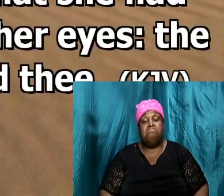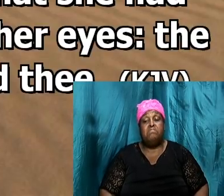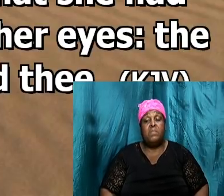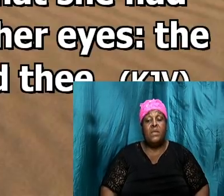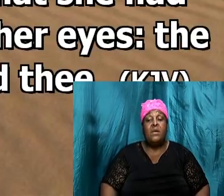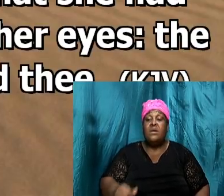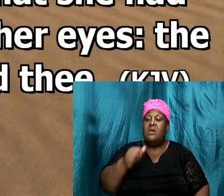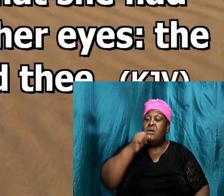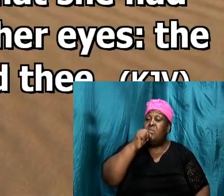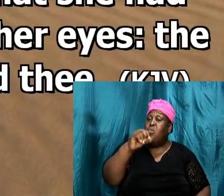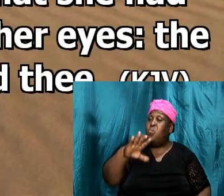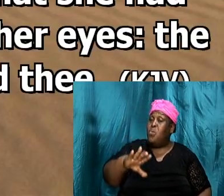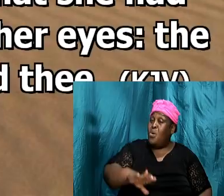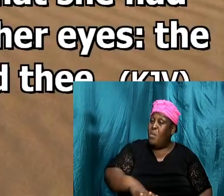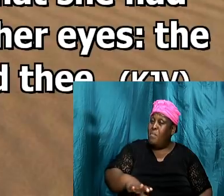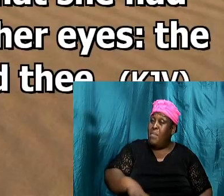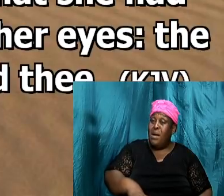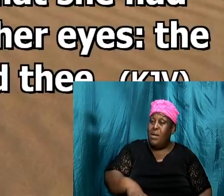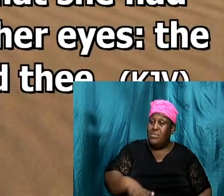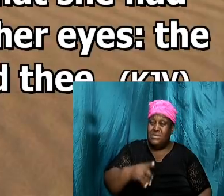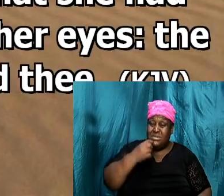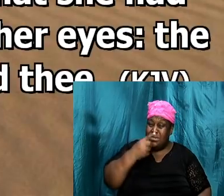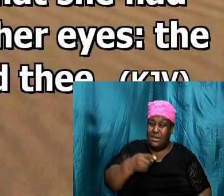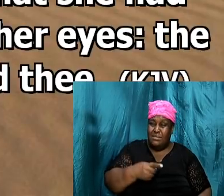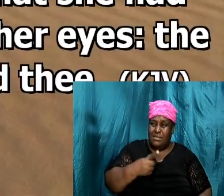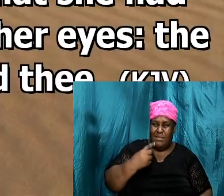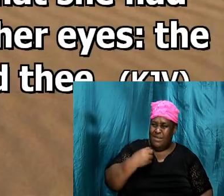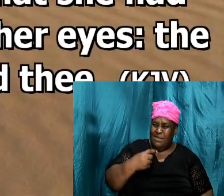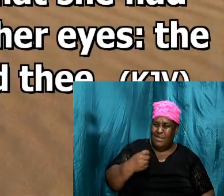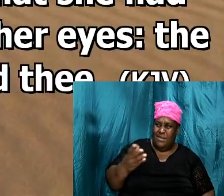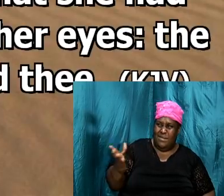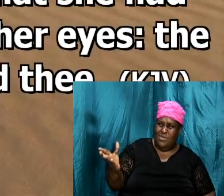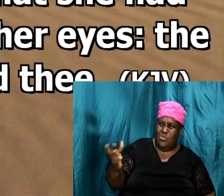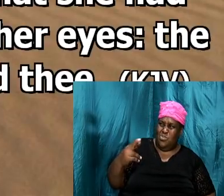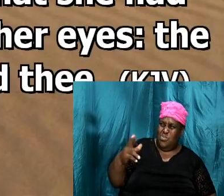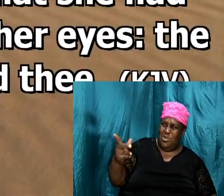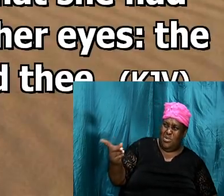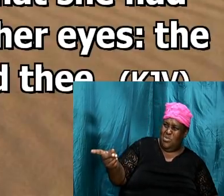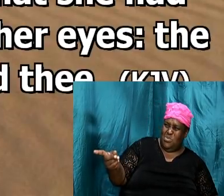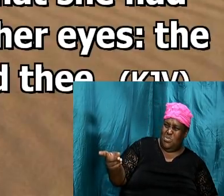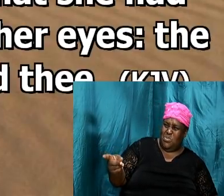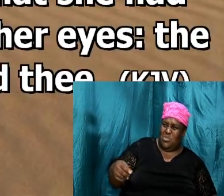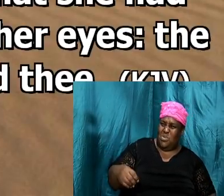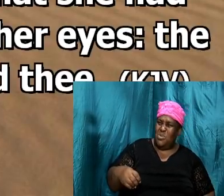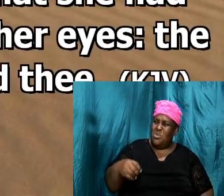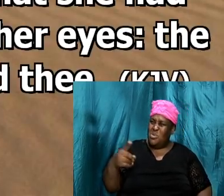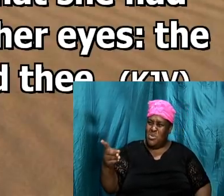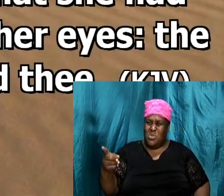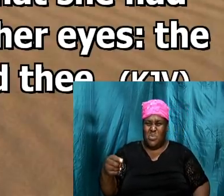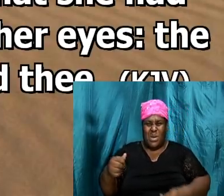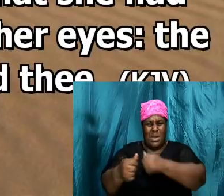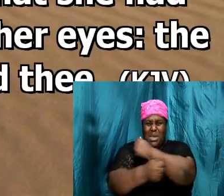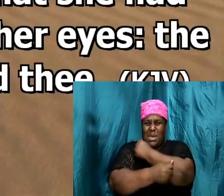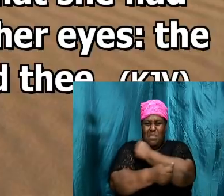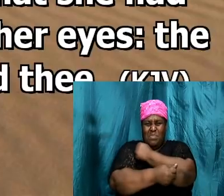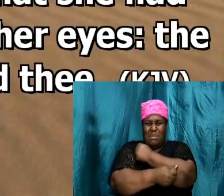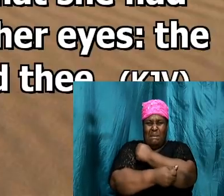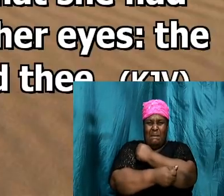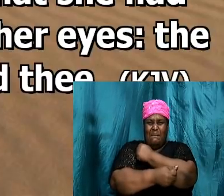I believe Hagar was saying who are you you on this Monday together for so long